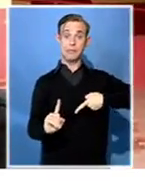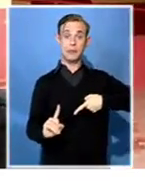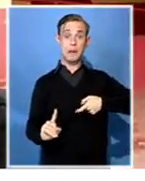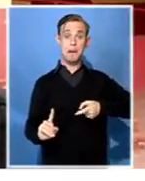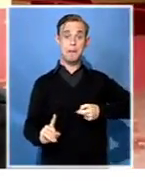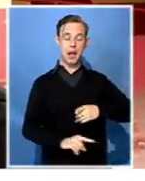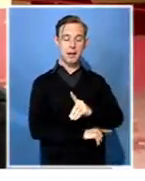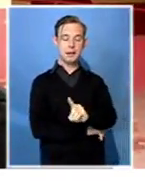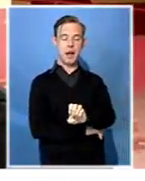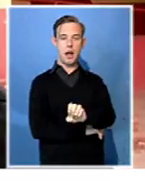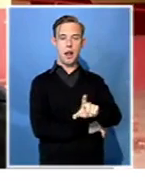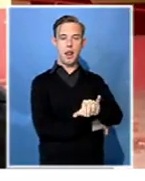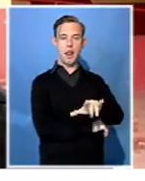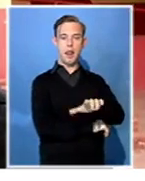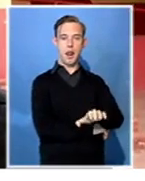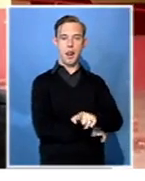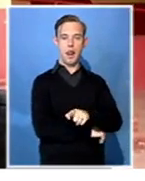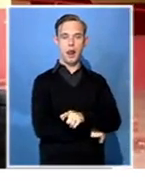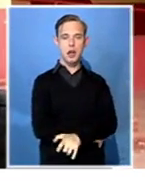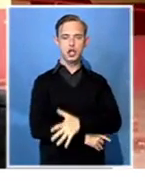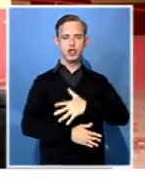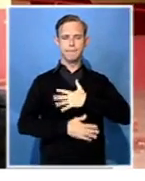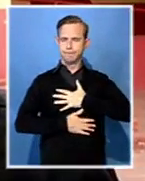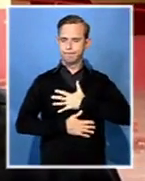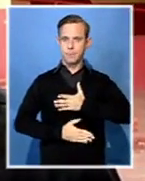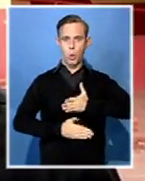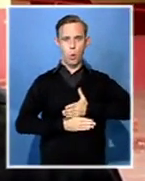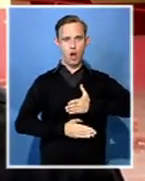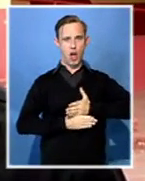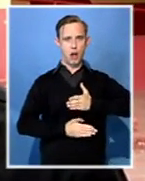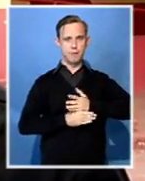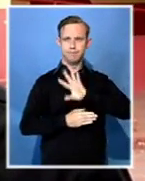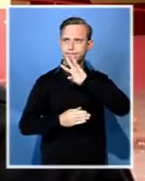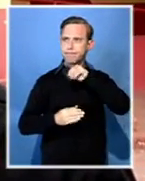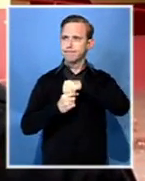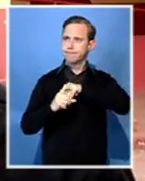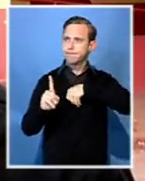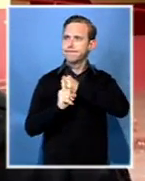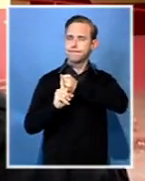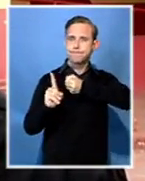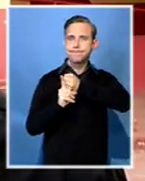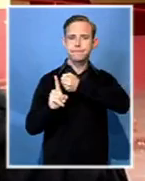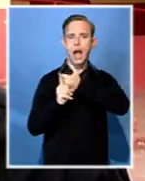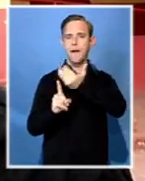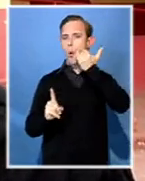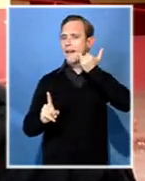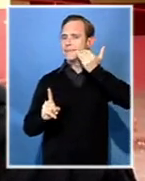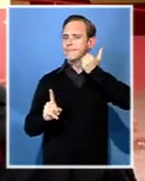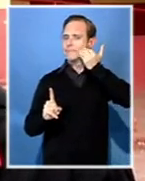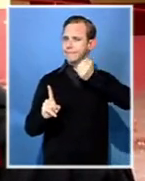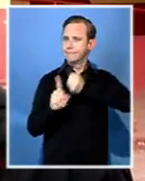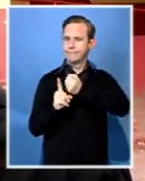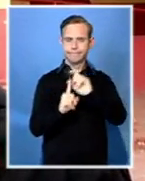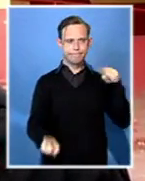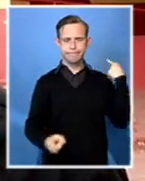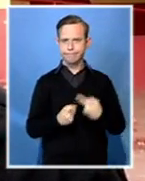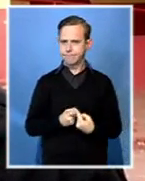to the DA to defend the white advantages of the city of Cape Town and exclude in the main black and poor communities. She had